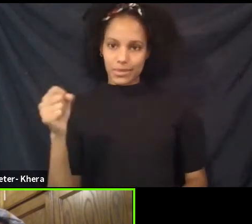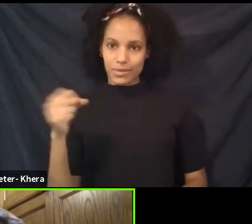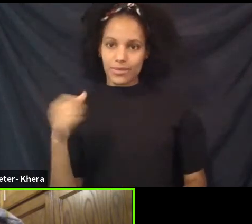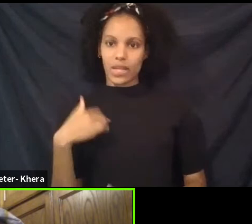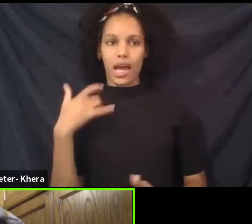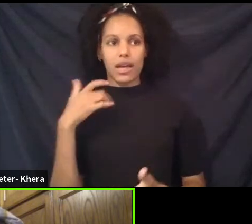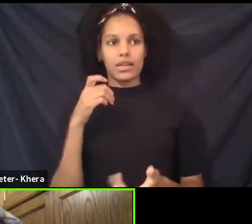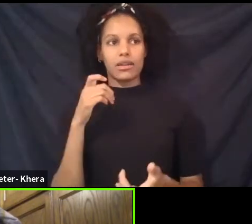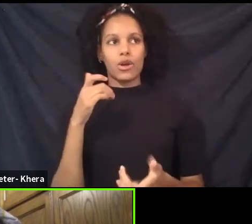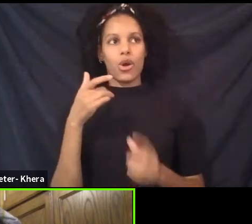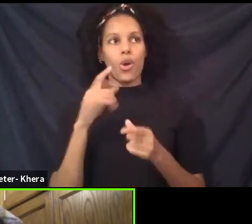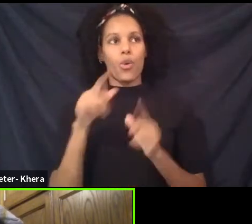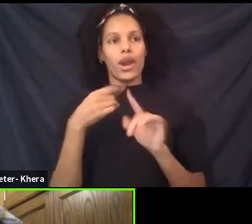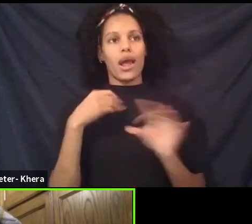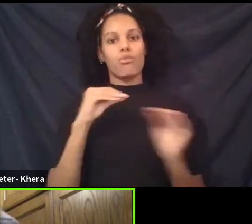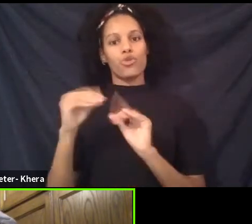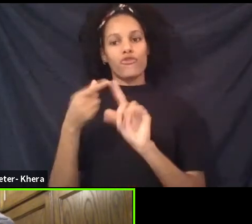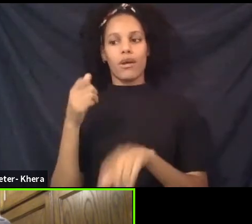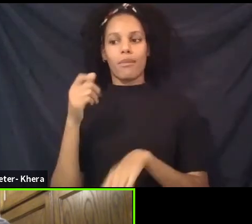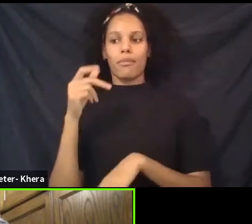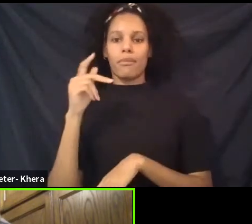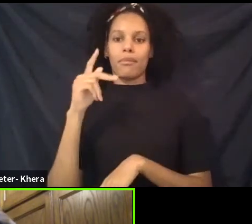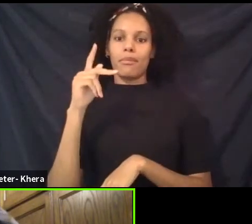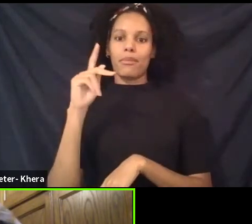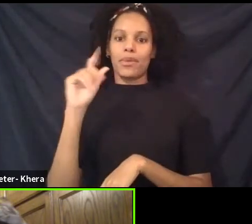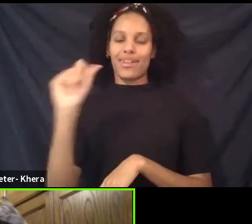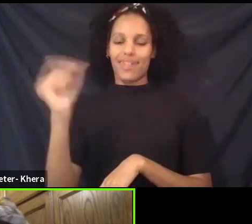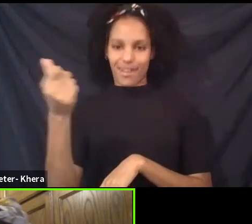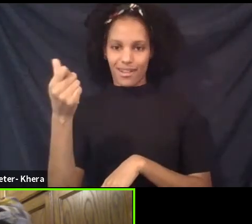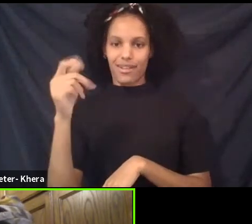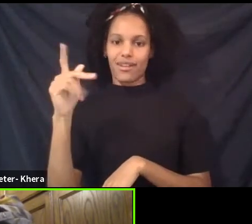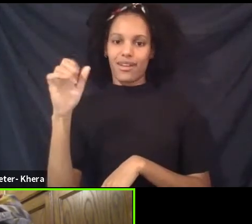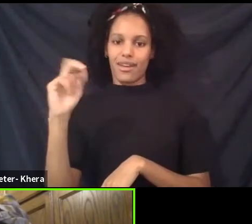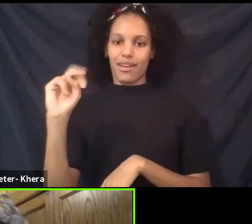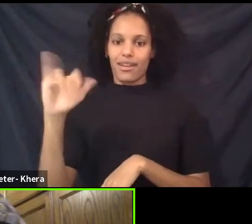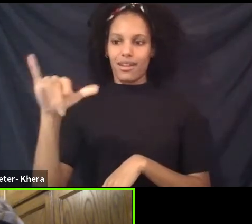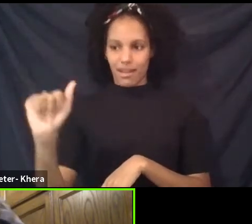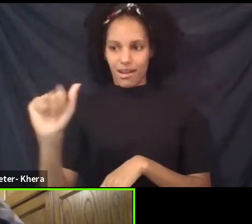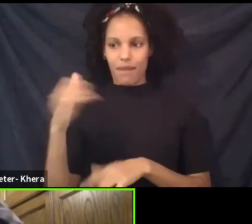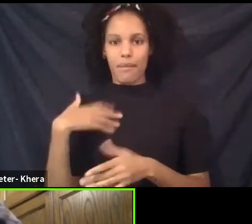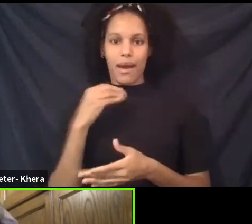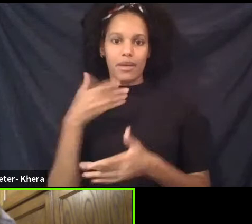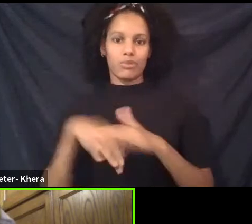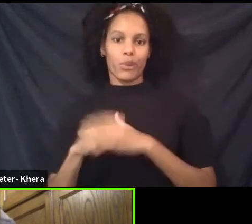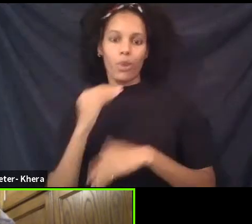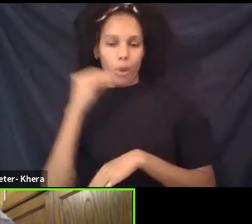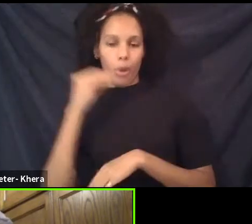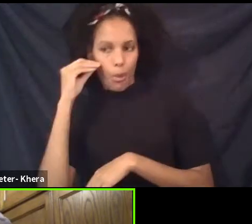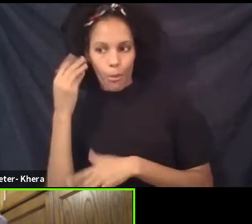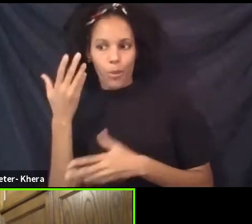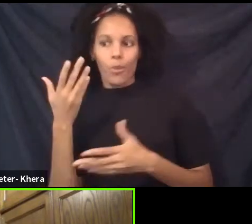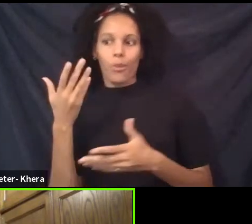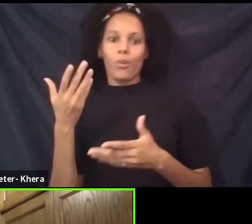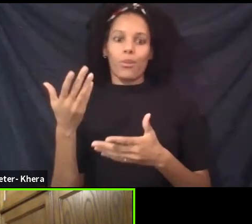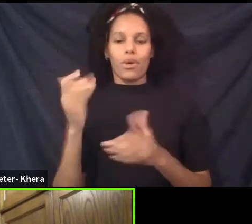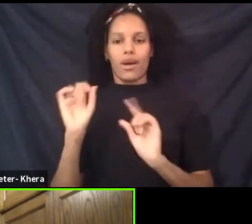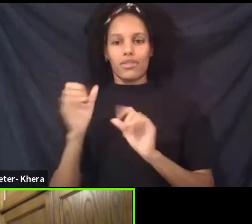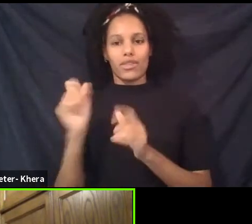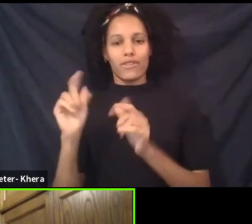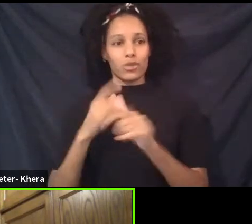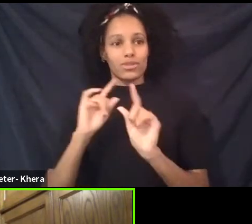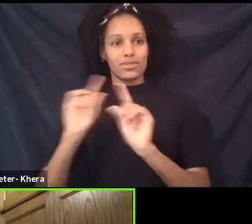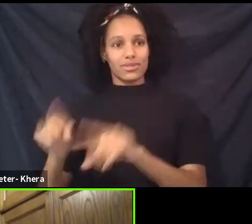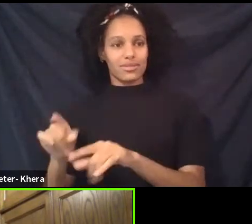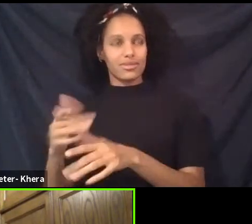Kenya, my birth home, uh, a while ago now, oh my gosh. Um, and the first time we went back home